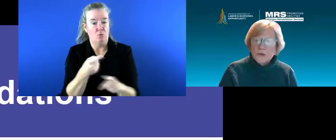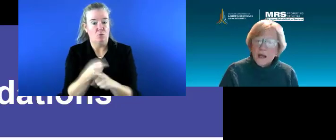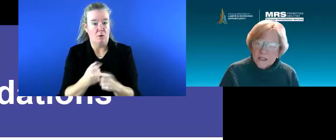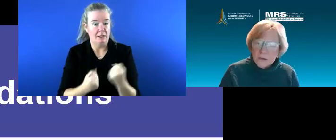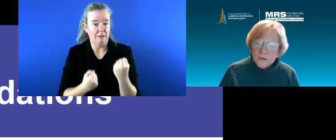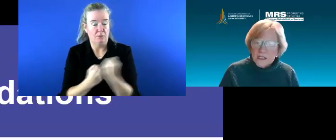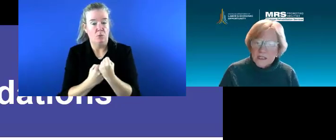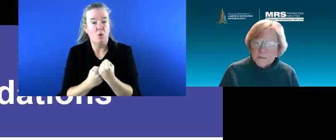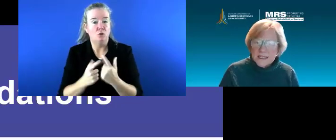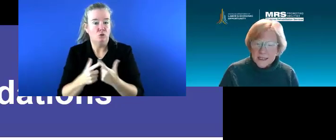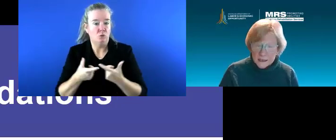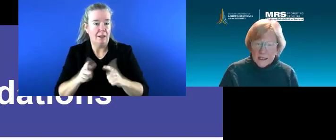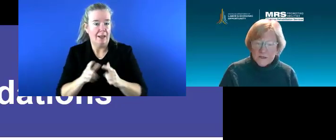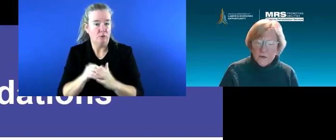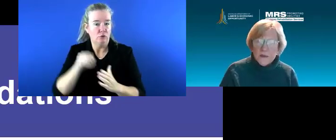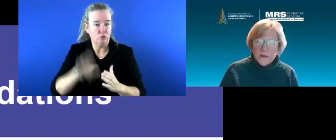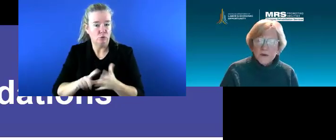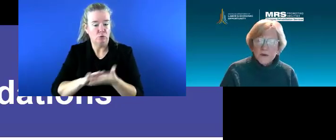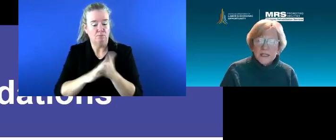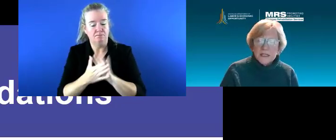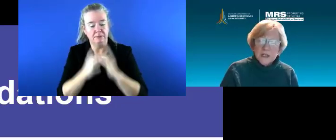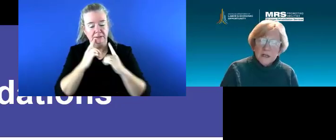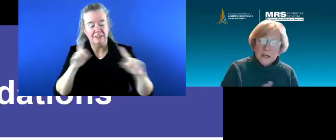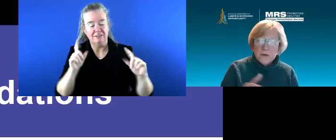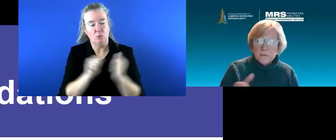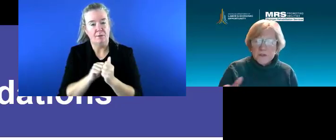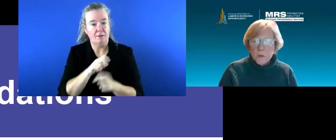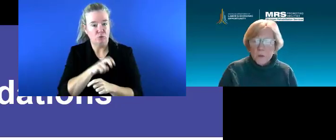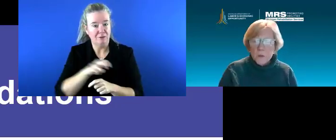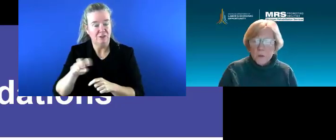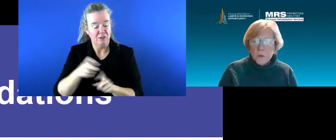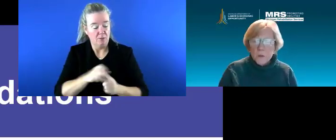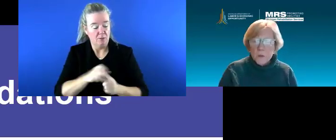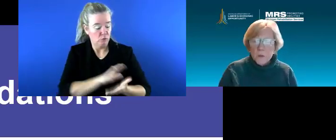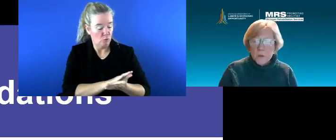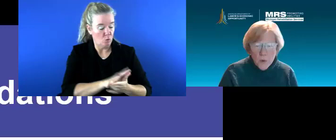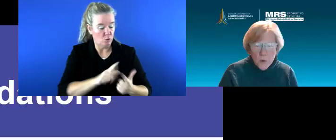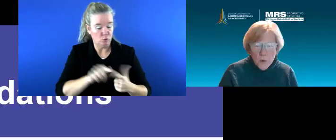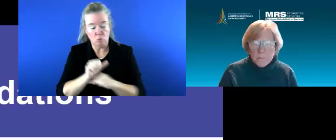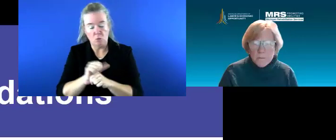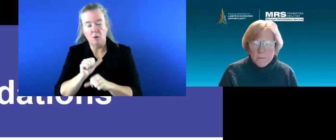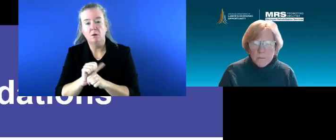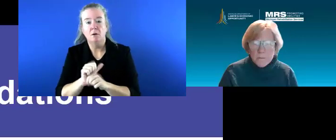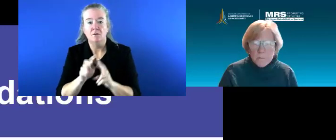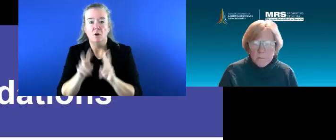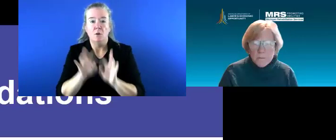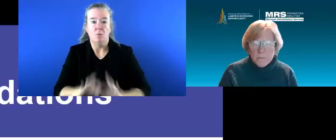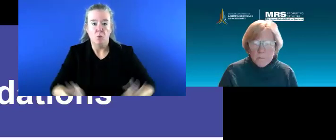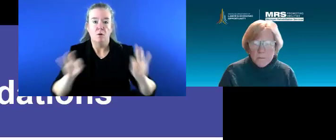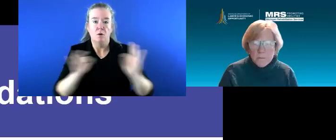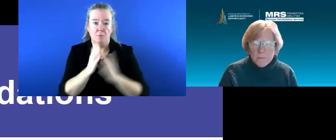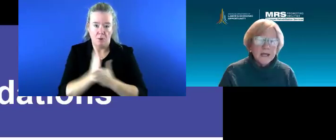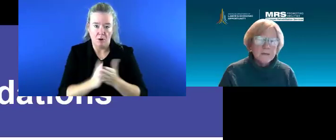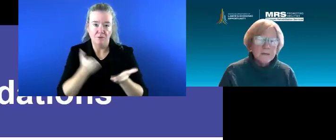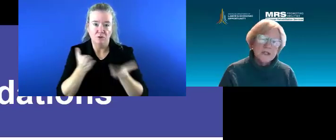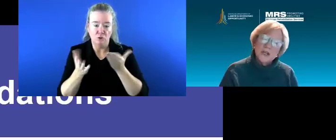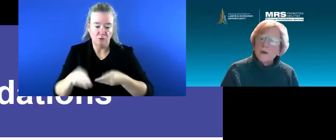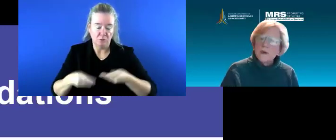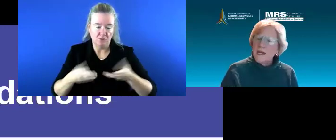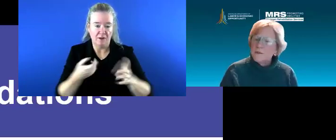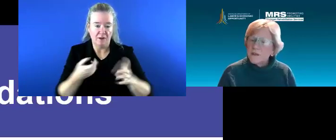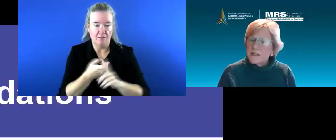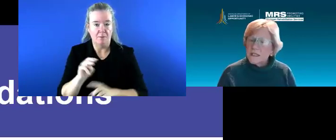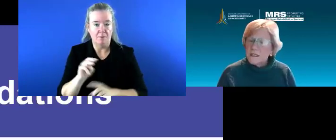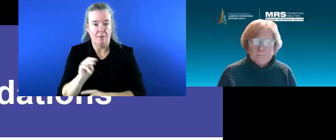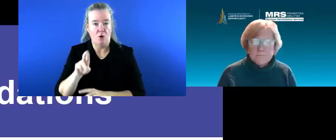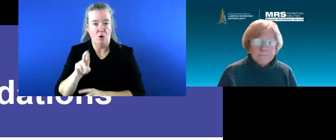to allow students to be successful with their transition from school to work is an important part of the service provided by Michigan